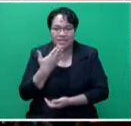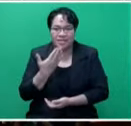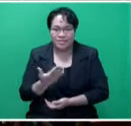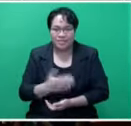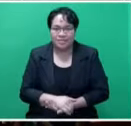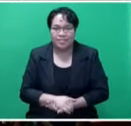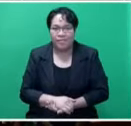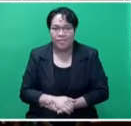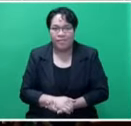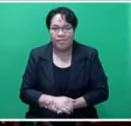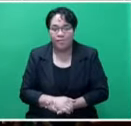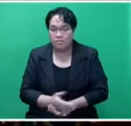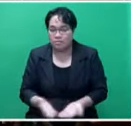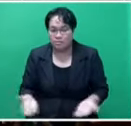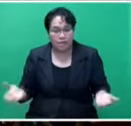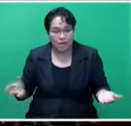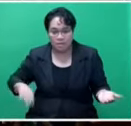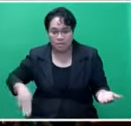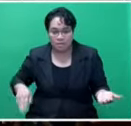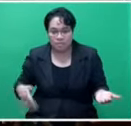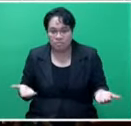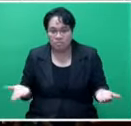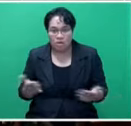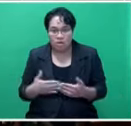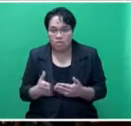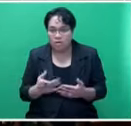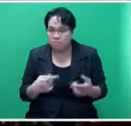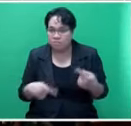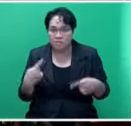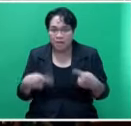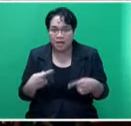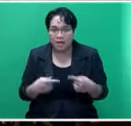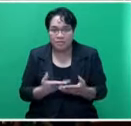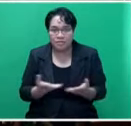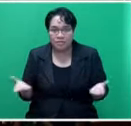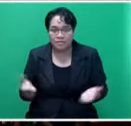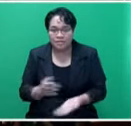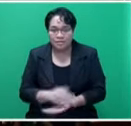Thank you. Honorable members, the floor is now open for debate on the motion.